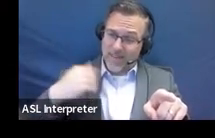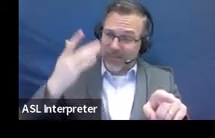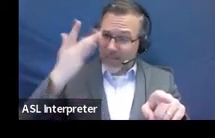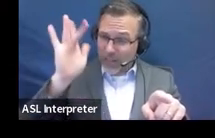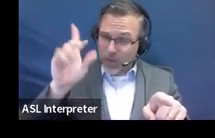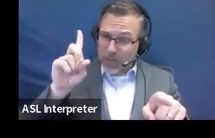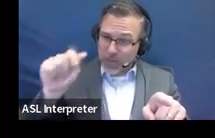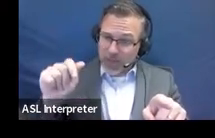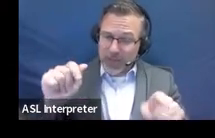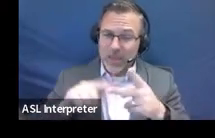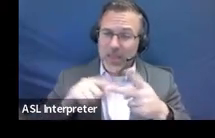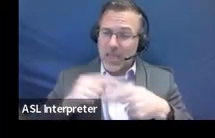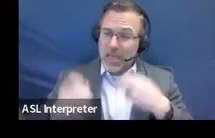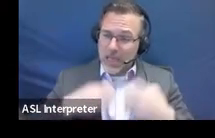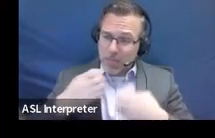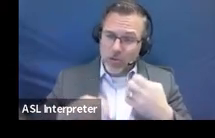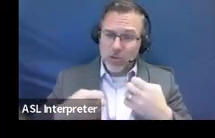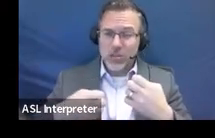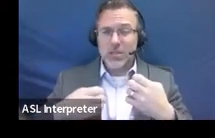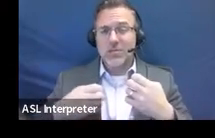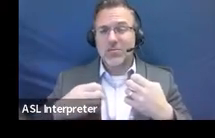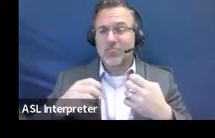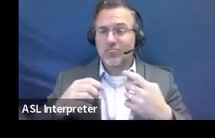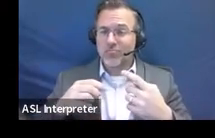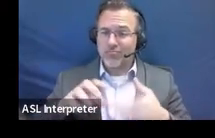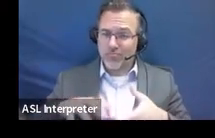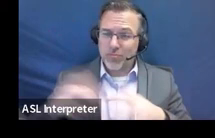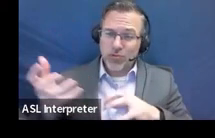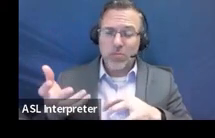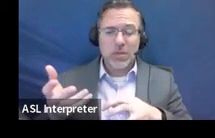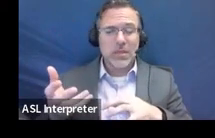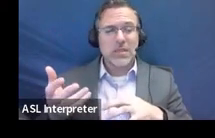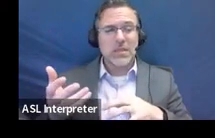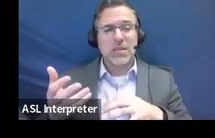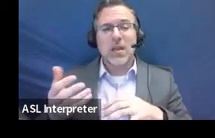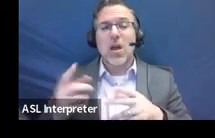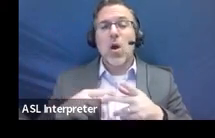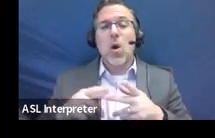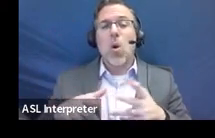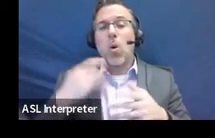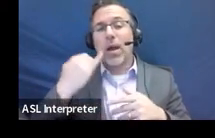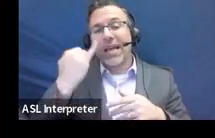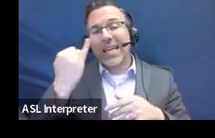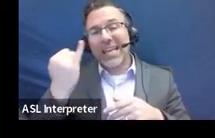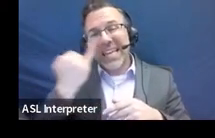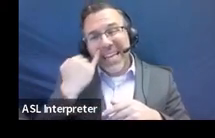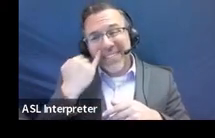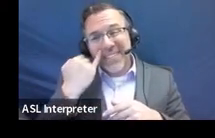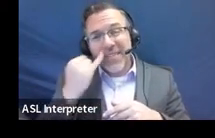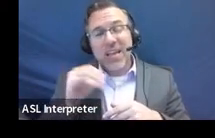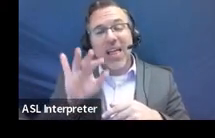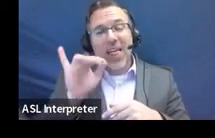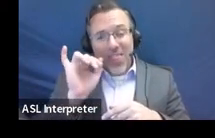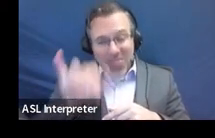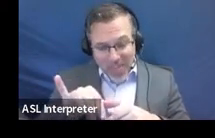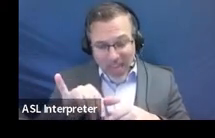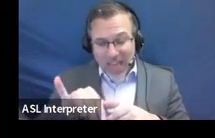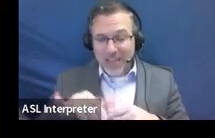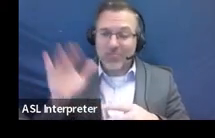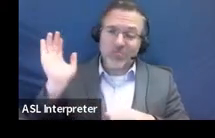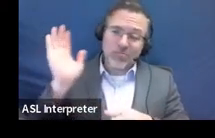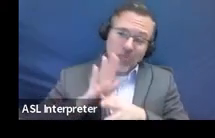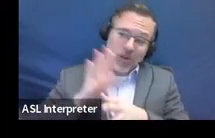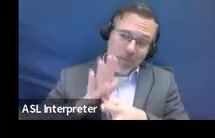disturbance, hearing disability, etc. But whether any such disability is a primary cause of the child's failure to achieve